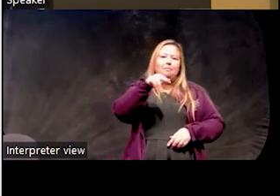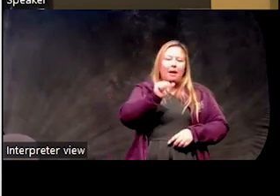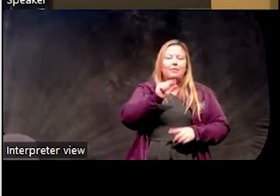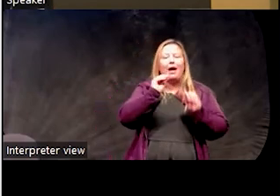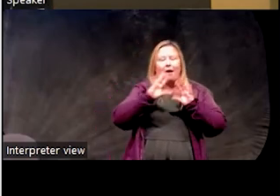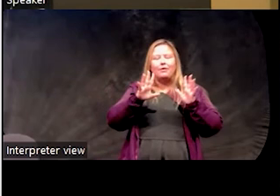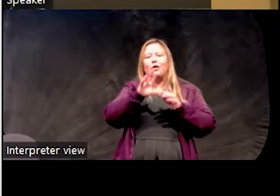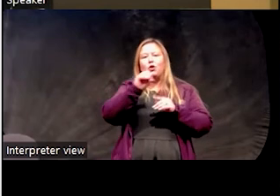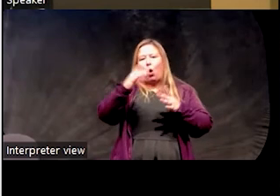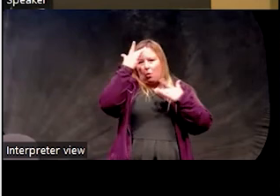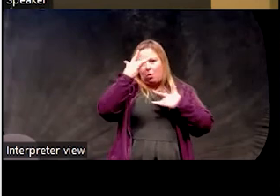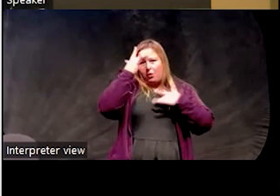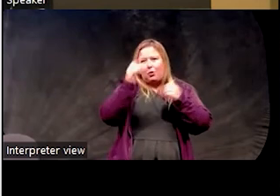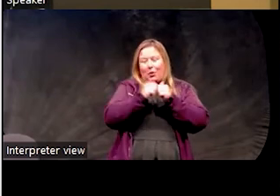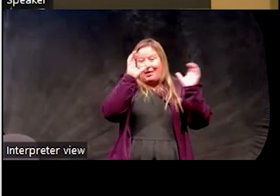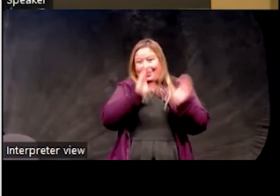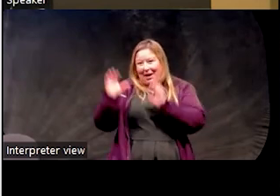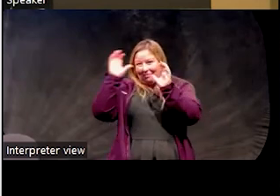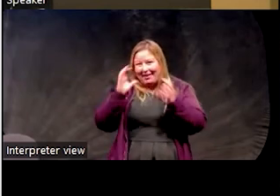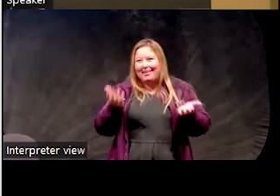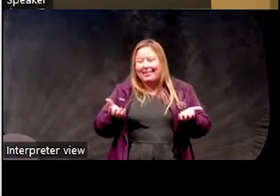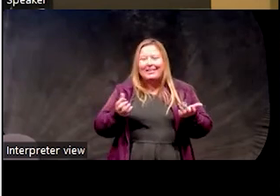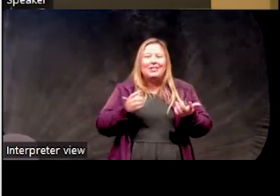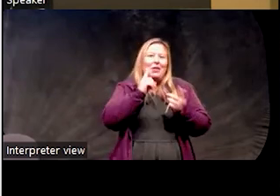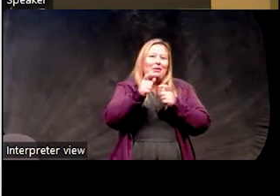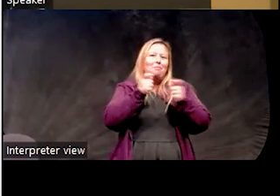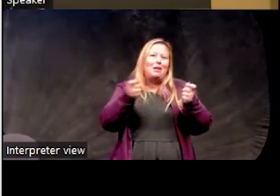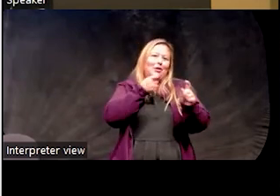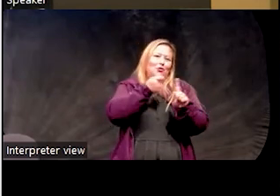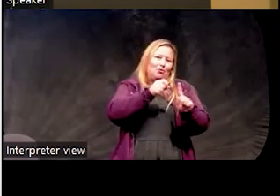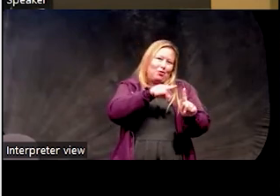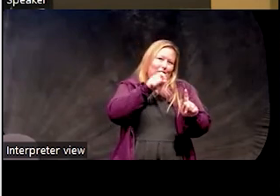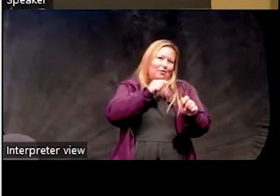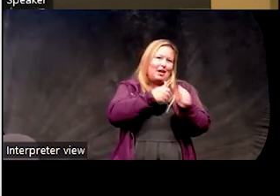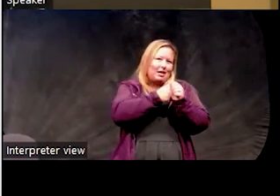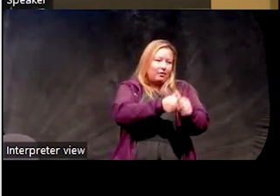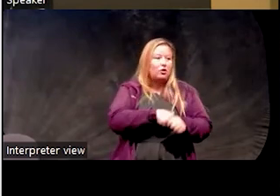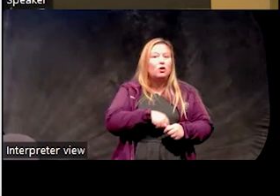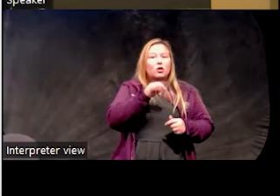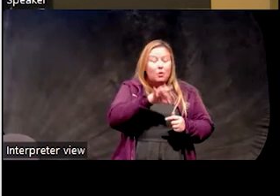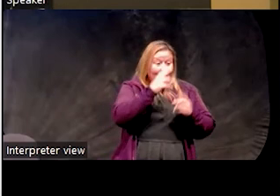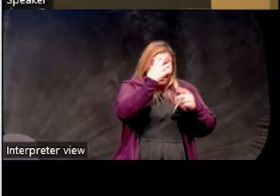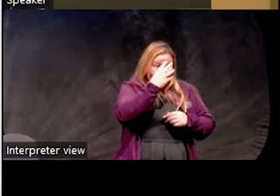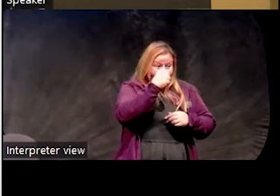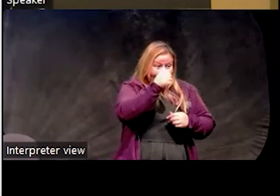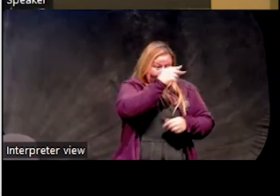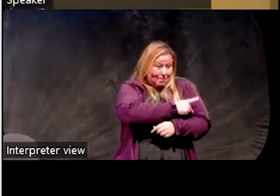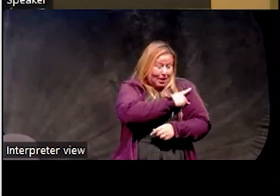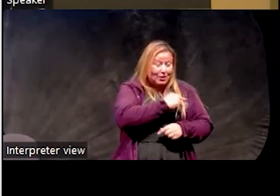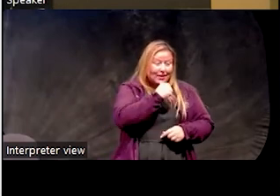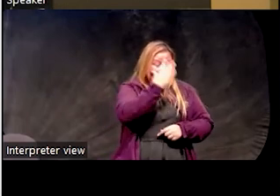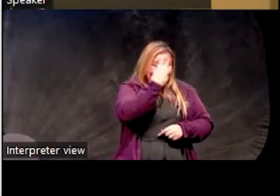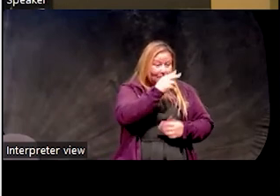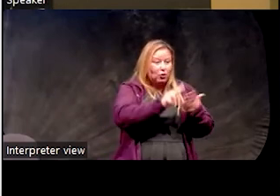insomnia. So that can be a big like trigger for non-adherence because if someone is taking like our guy three hours to fall asleep and then they're